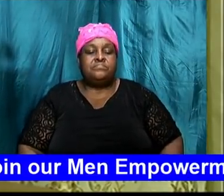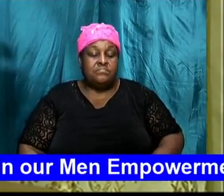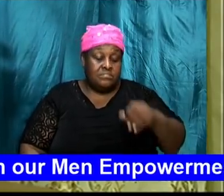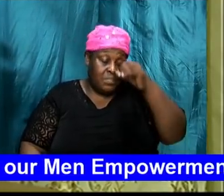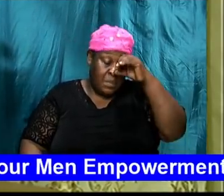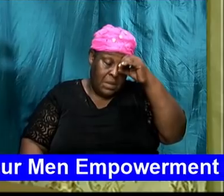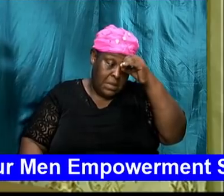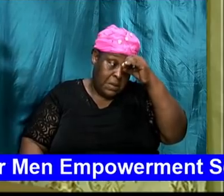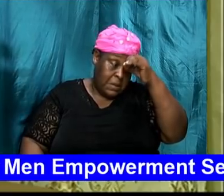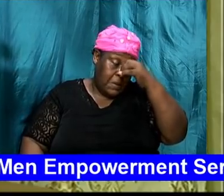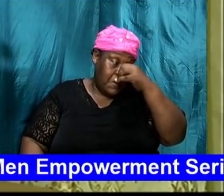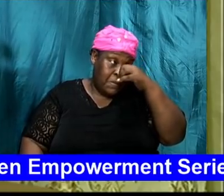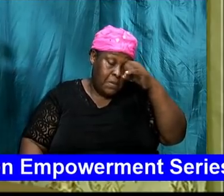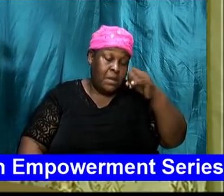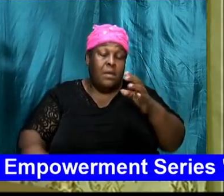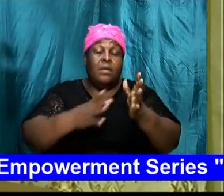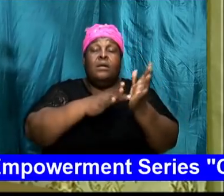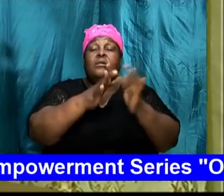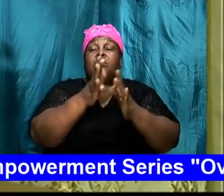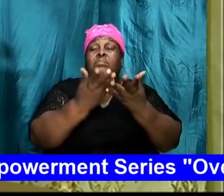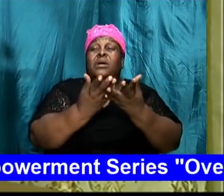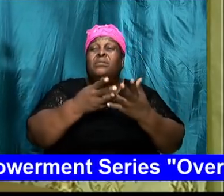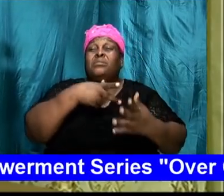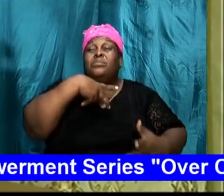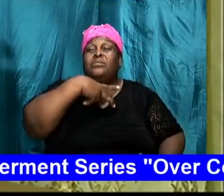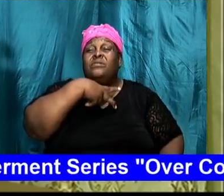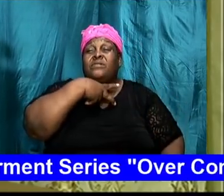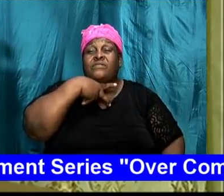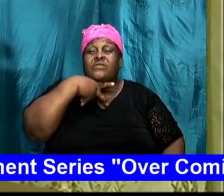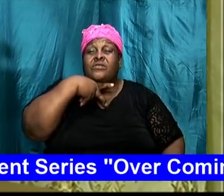the Bible in Proverbs 3